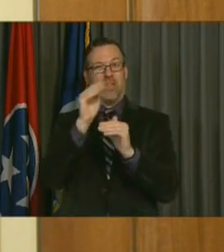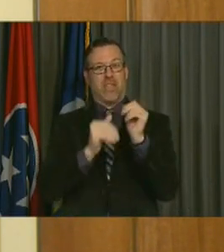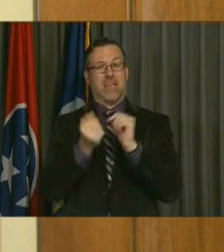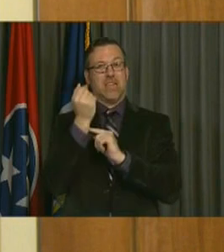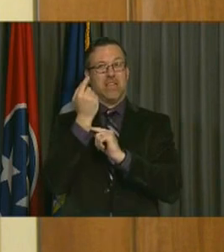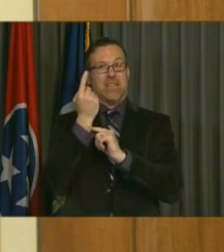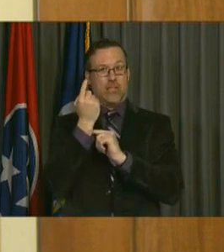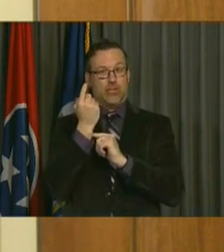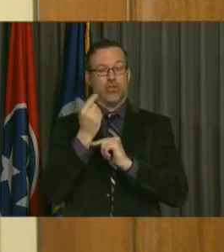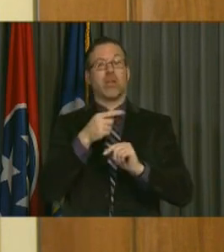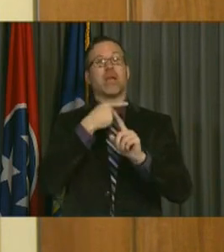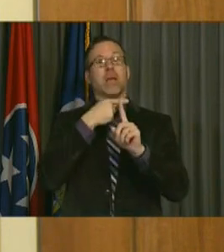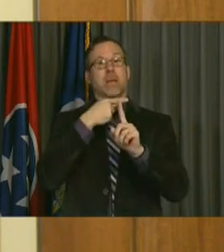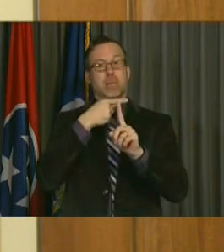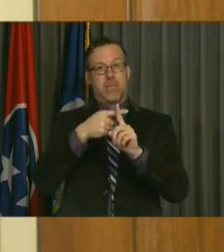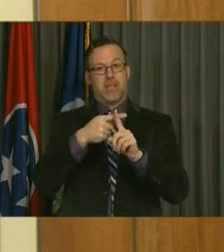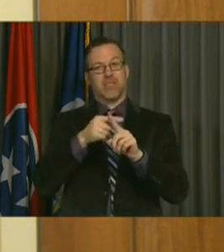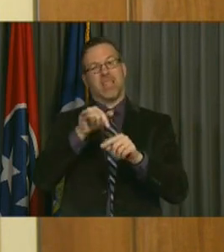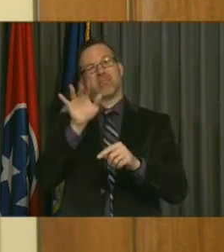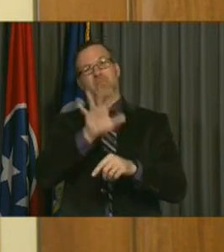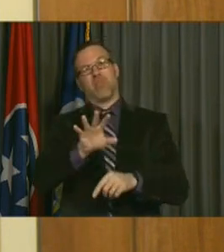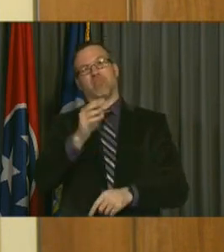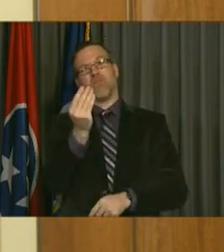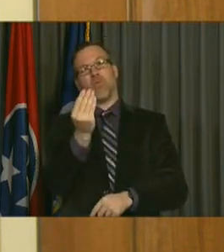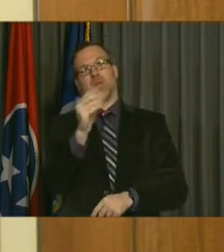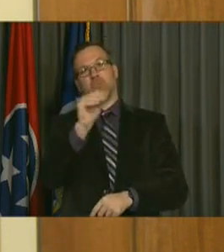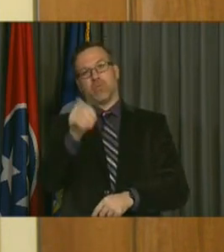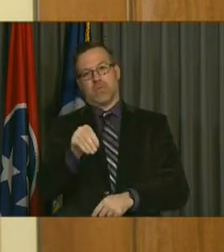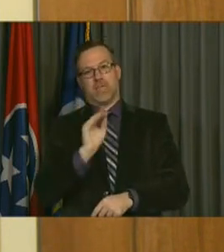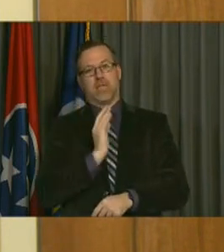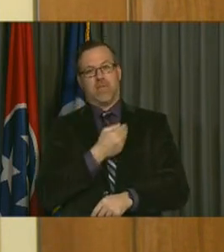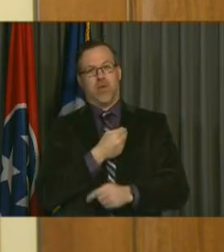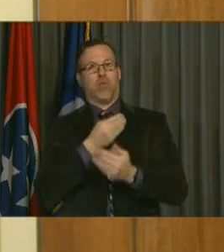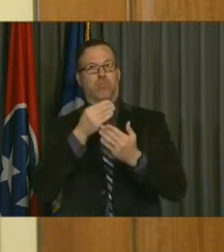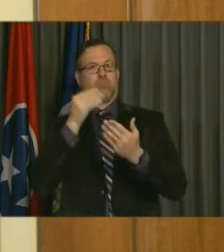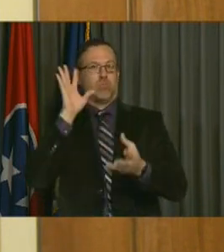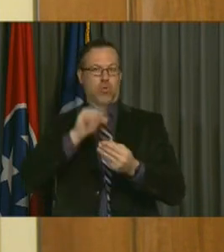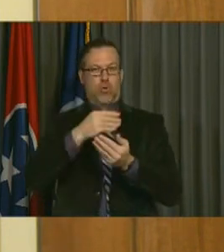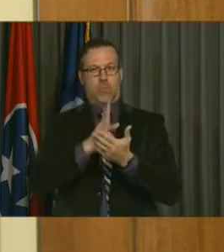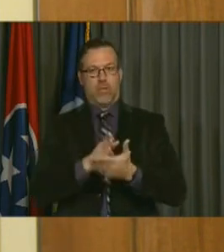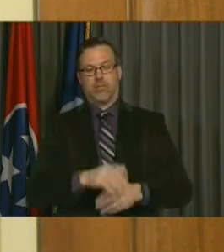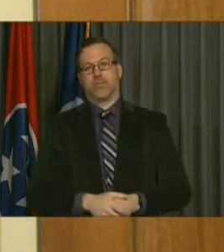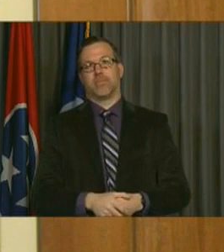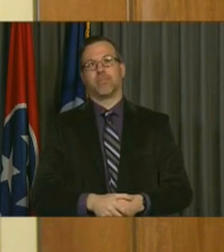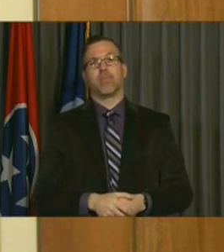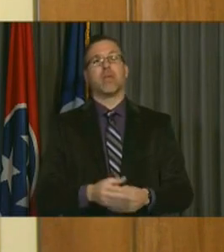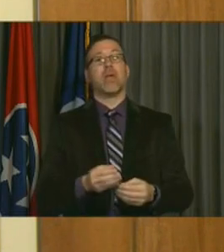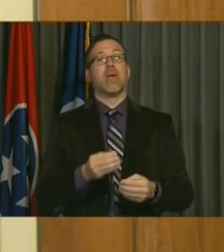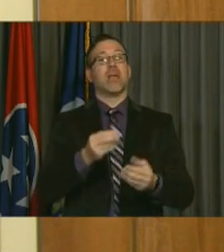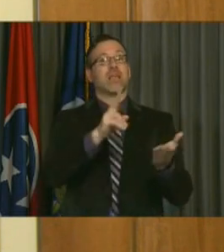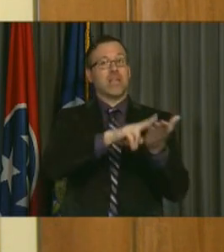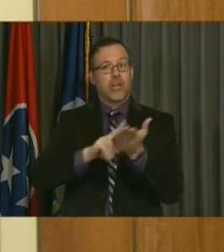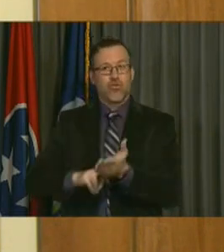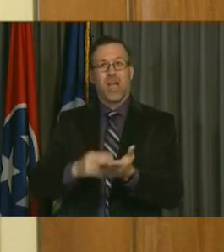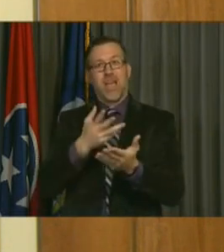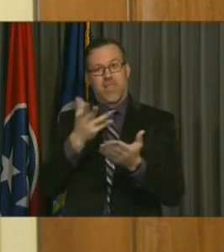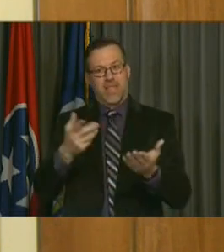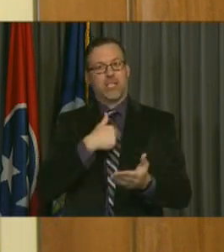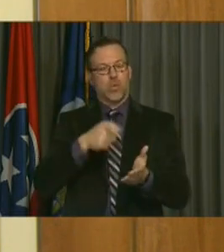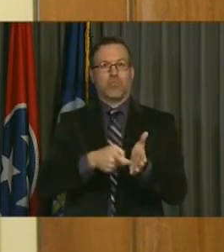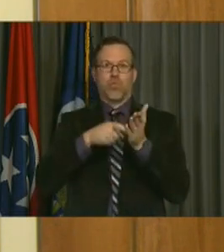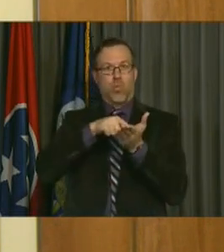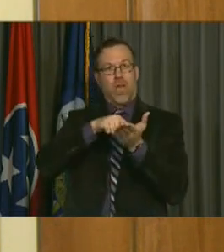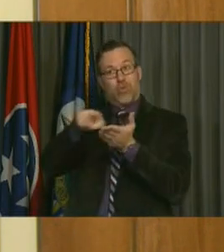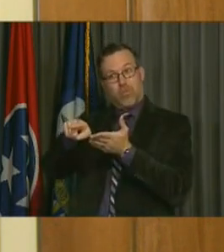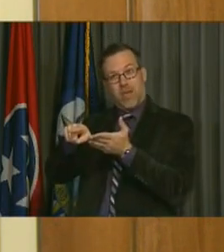and represents about 14% of the budget. Total outstanding general obligation bonds at June